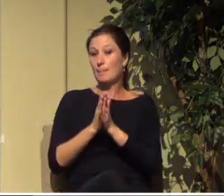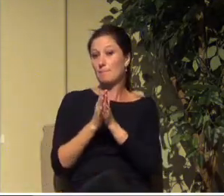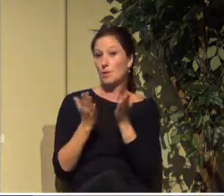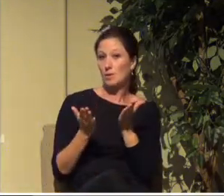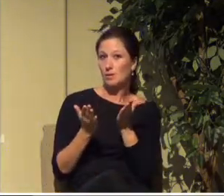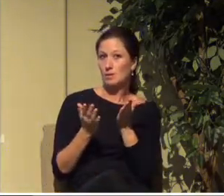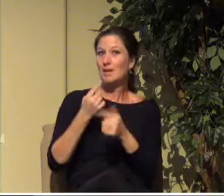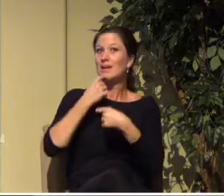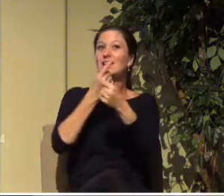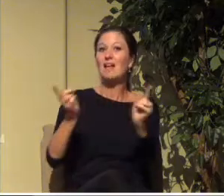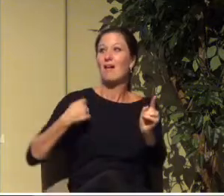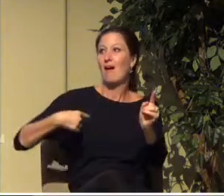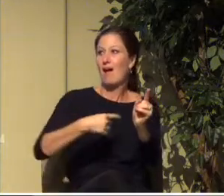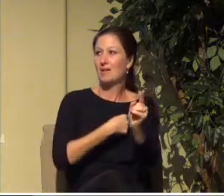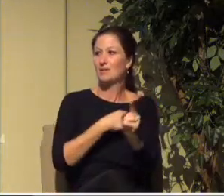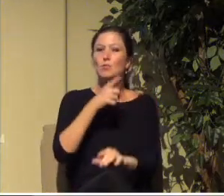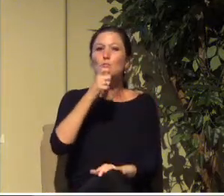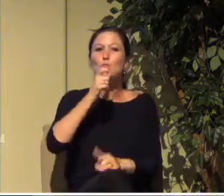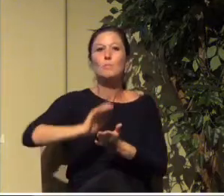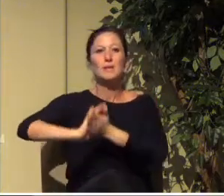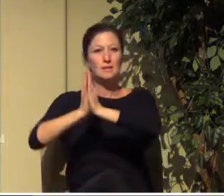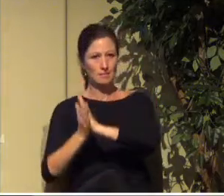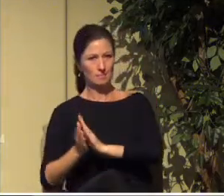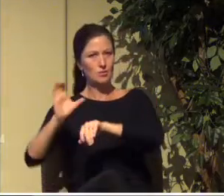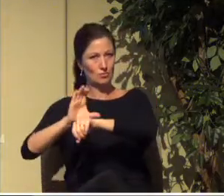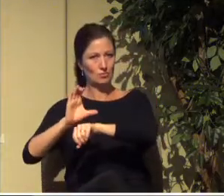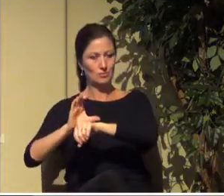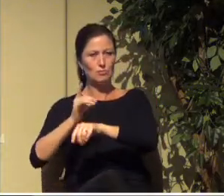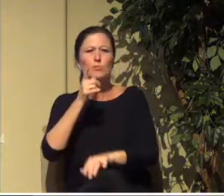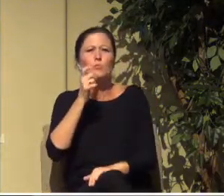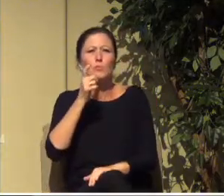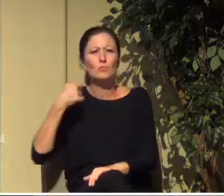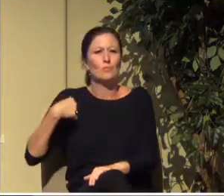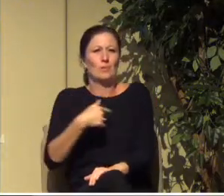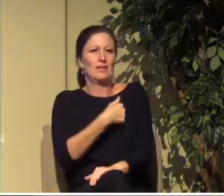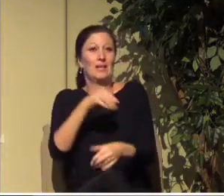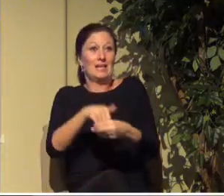So who are we in this world as the church?